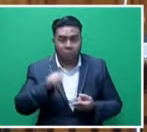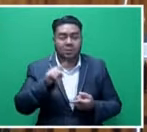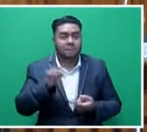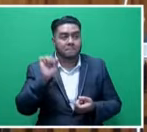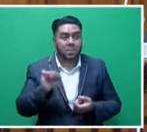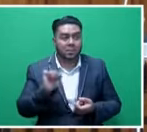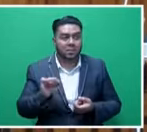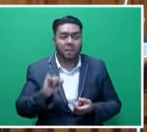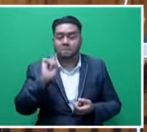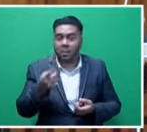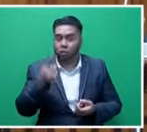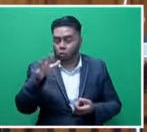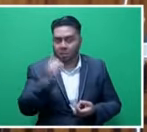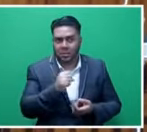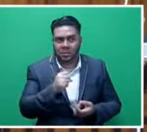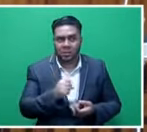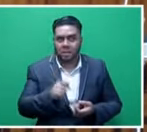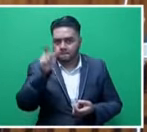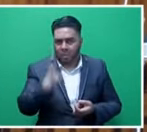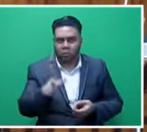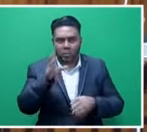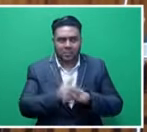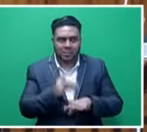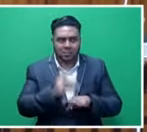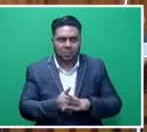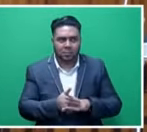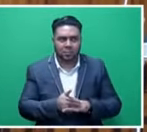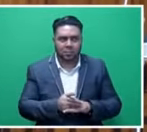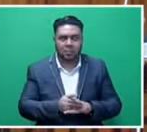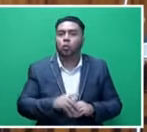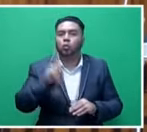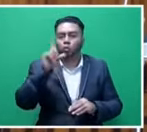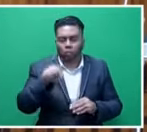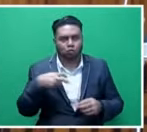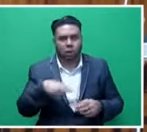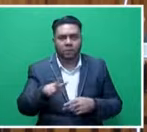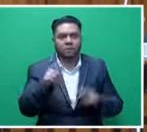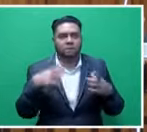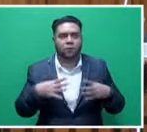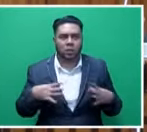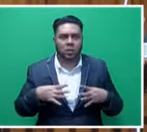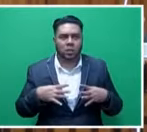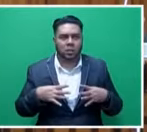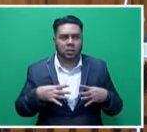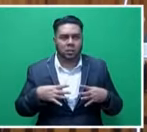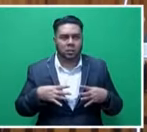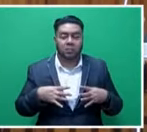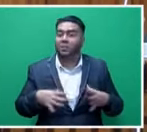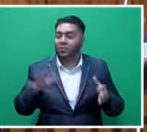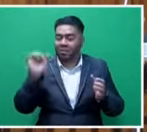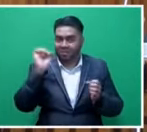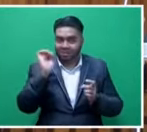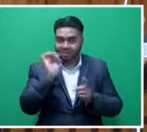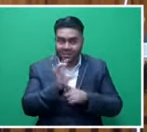but you must make persons with disability to travel for free. Even taxi companies or taxi